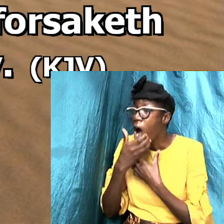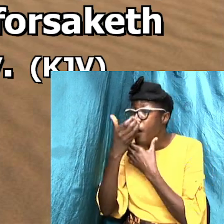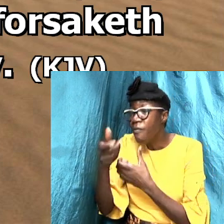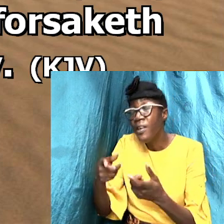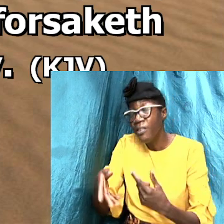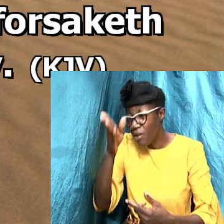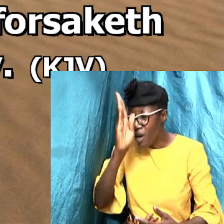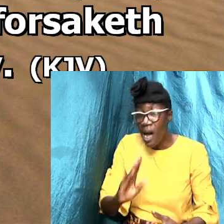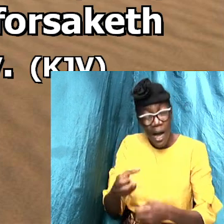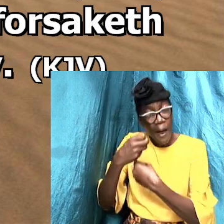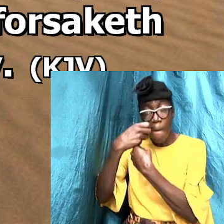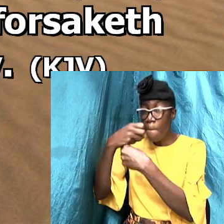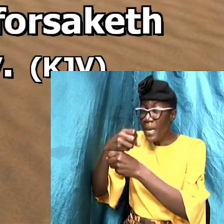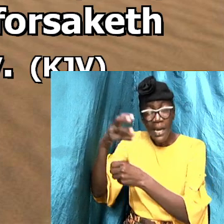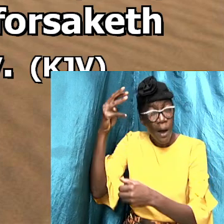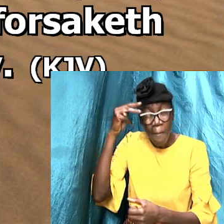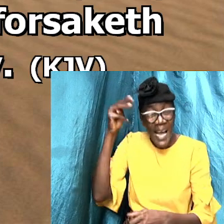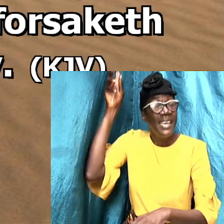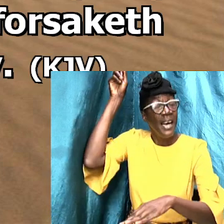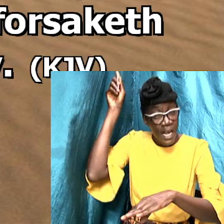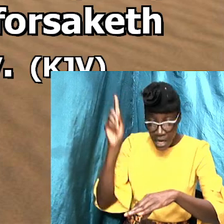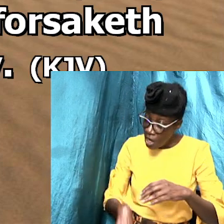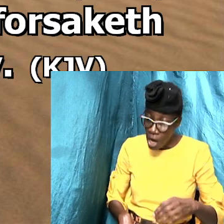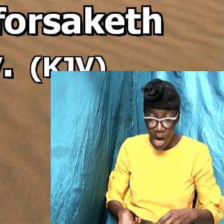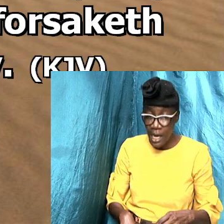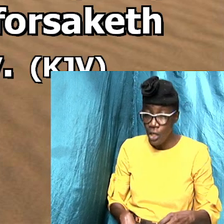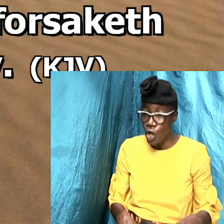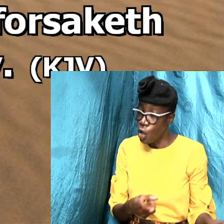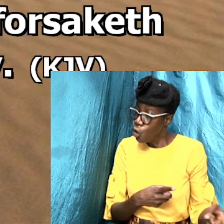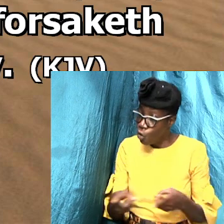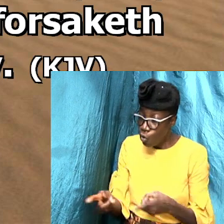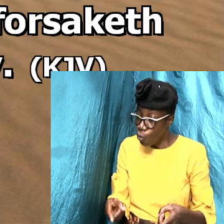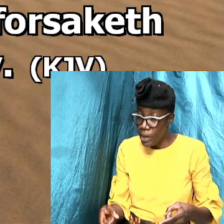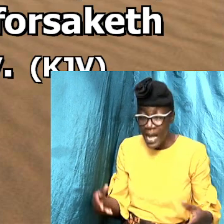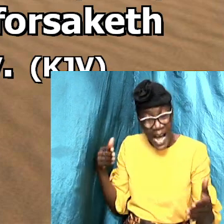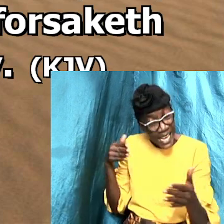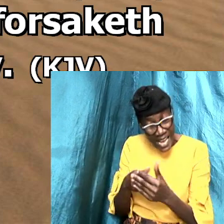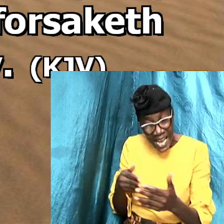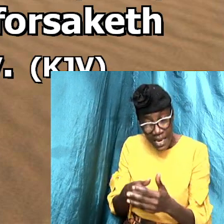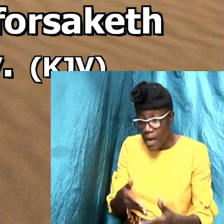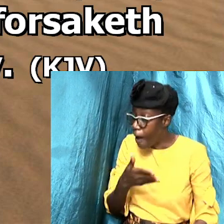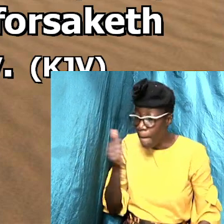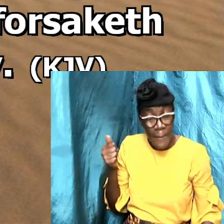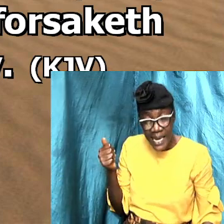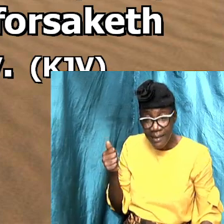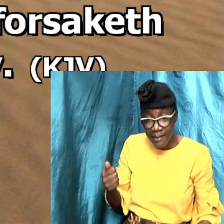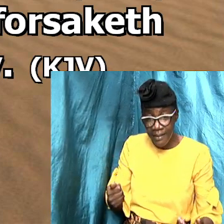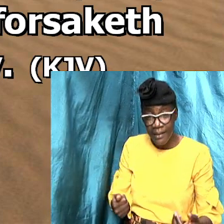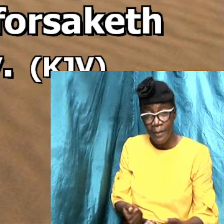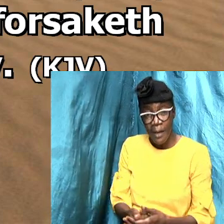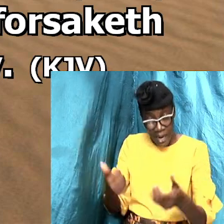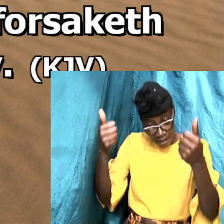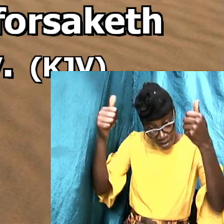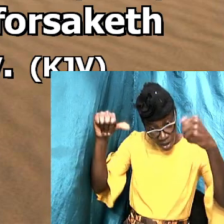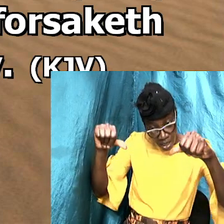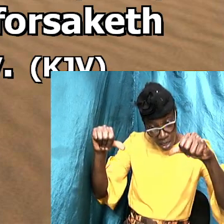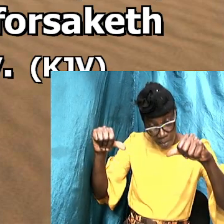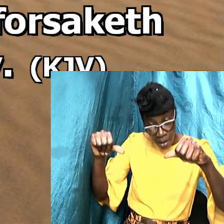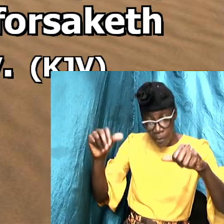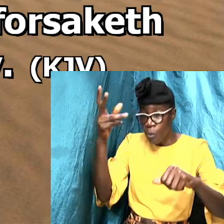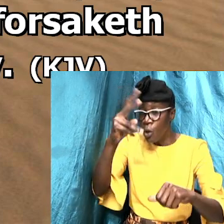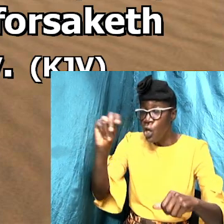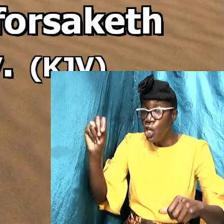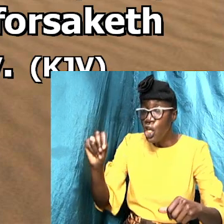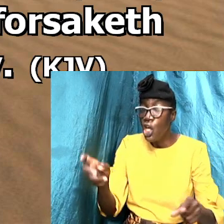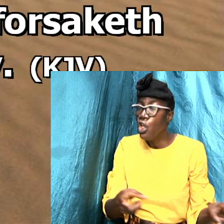we're not going to do it again. Or we will try not to do it again as best as possible. Amen. So, what we need to do as